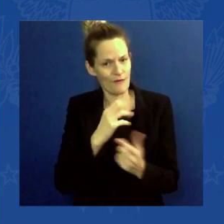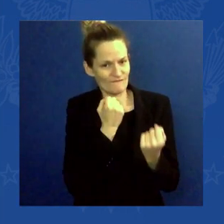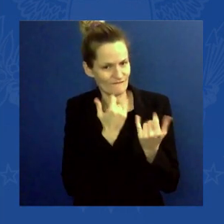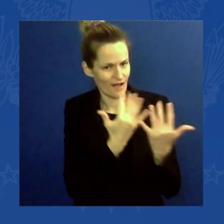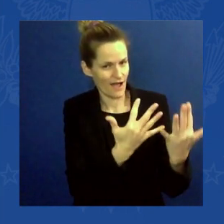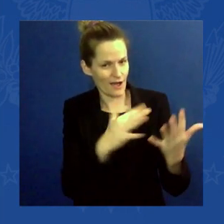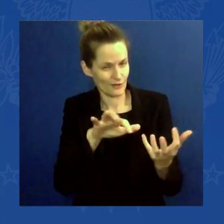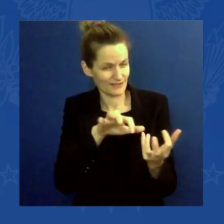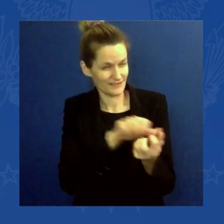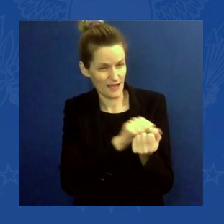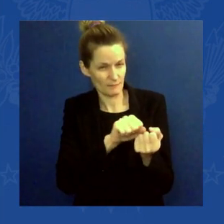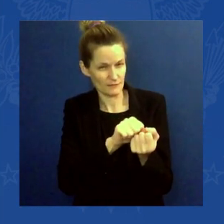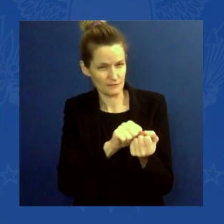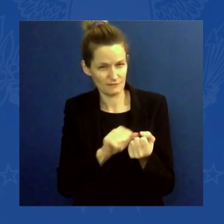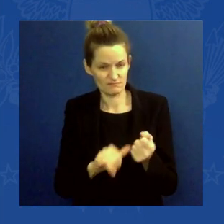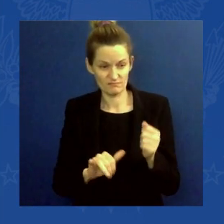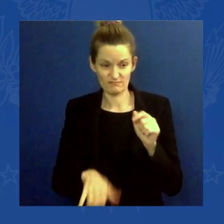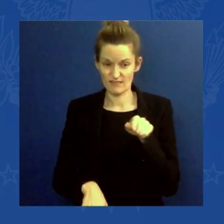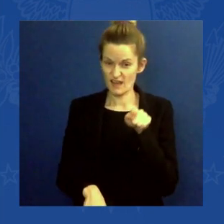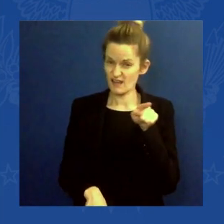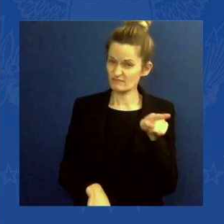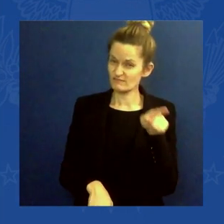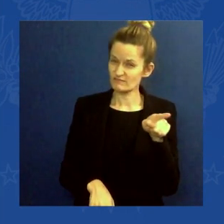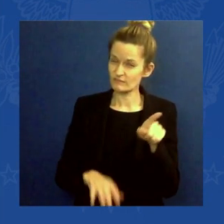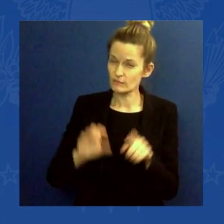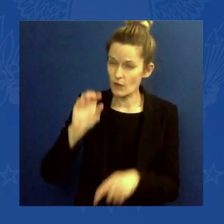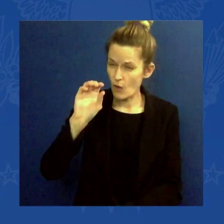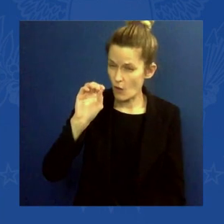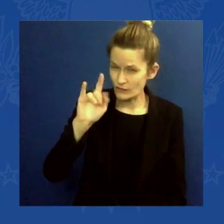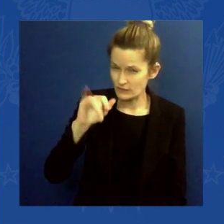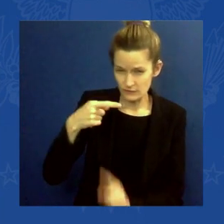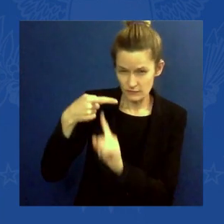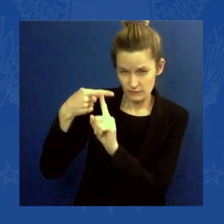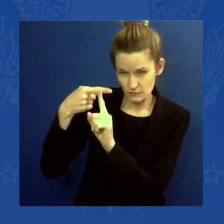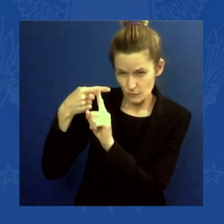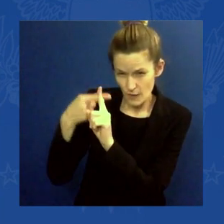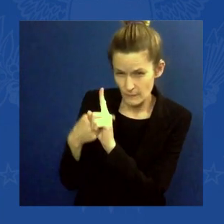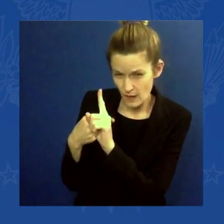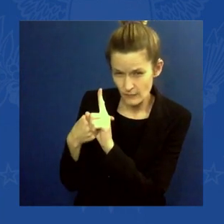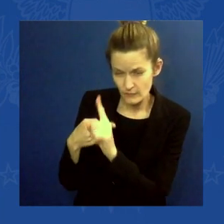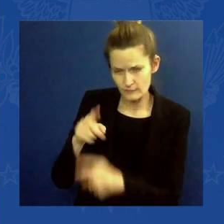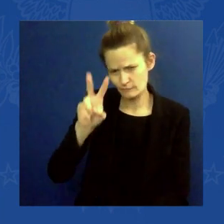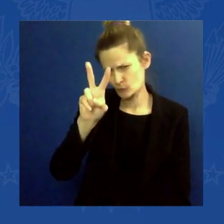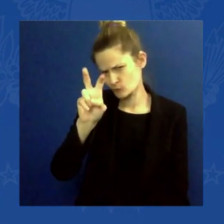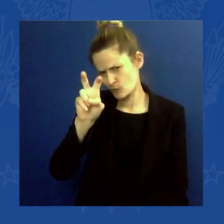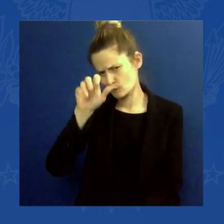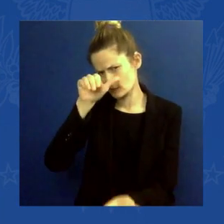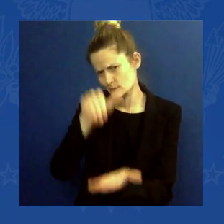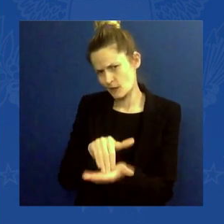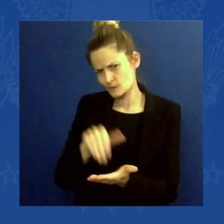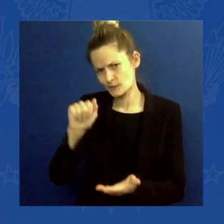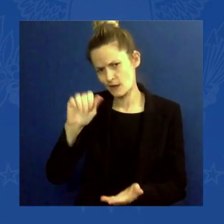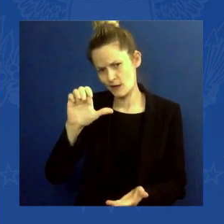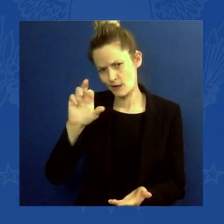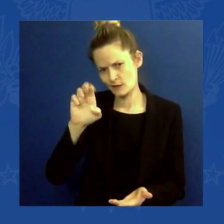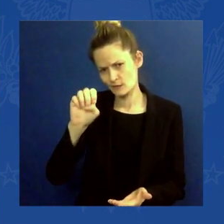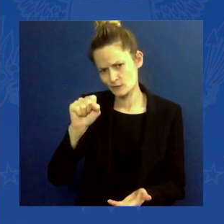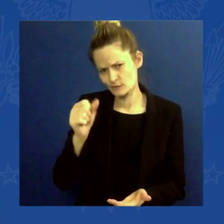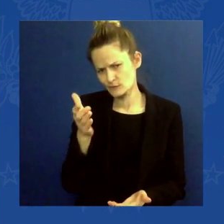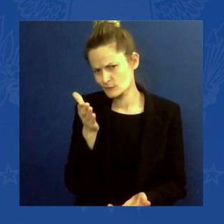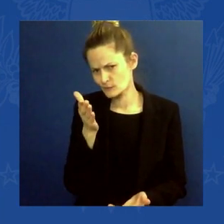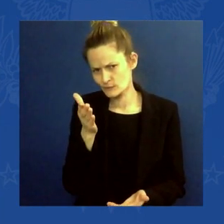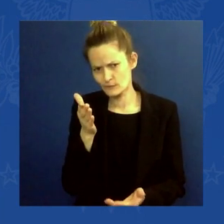,000 acres and 1,000 structures. Homes, precious memories destroyed,